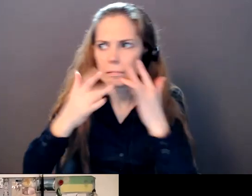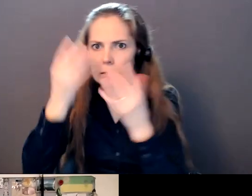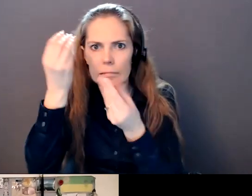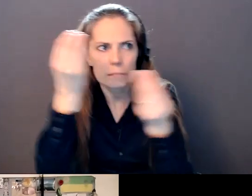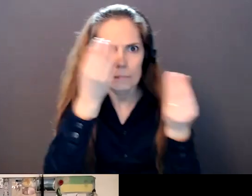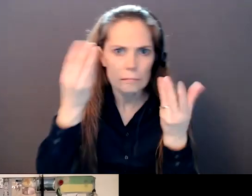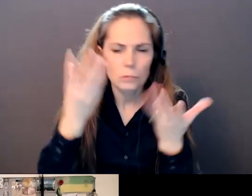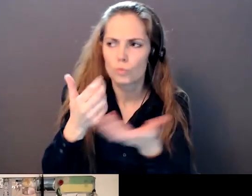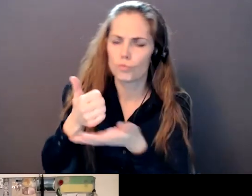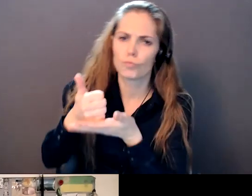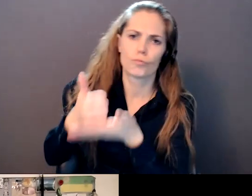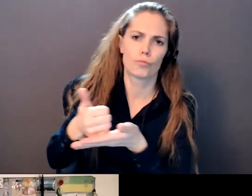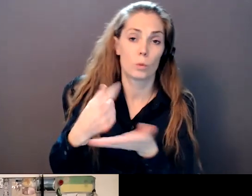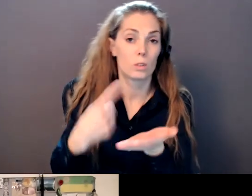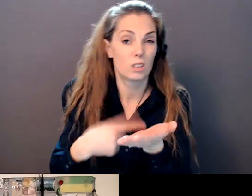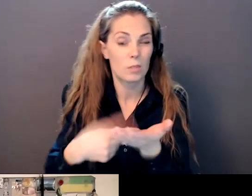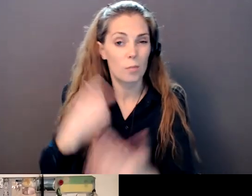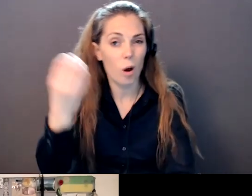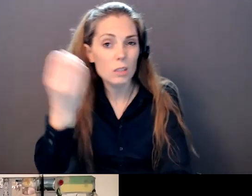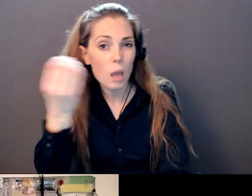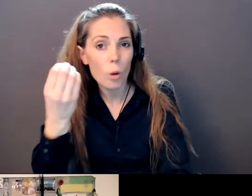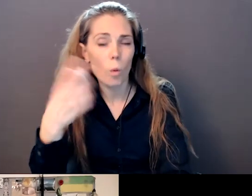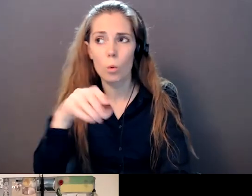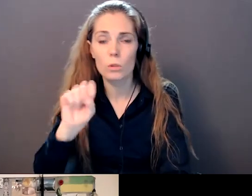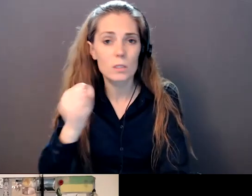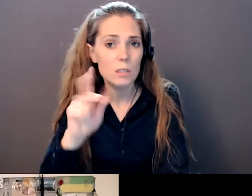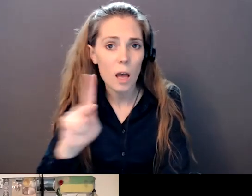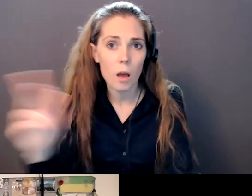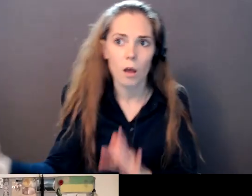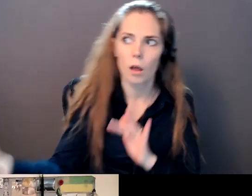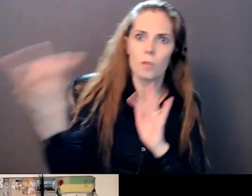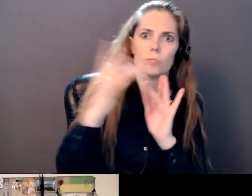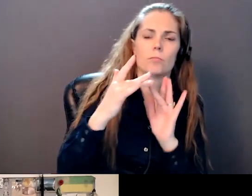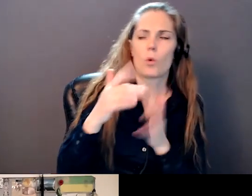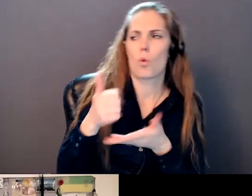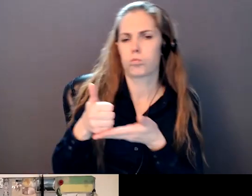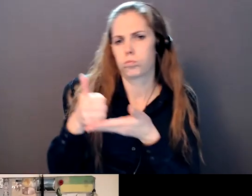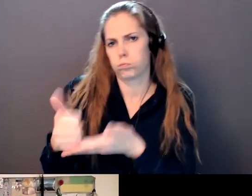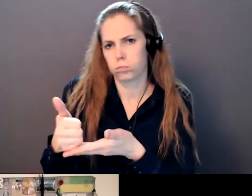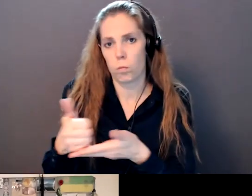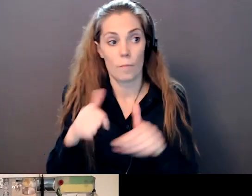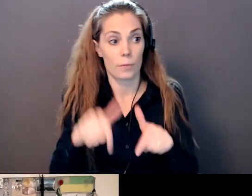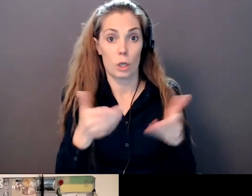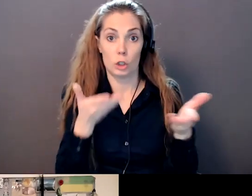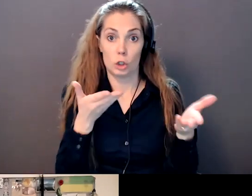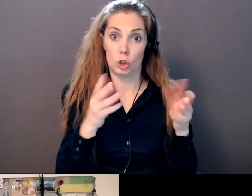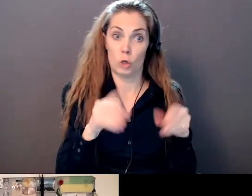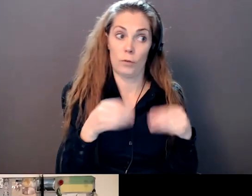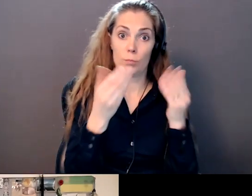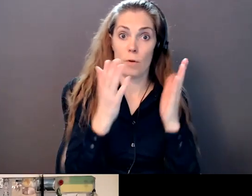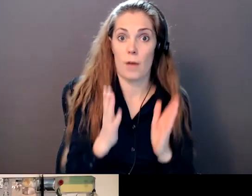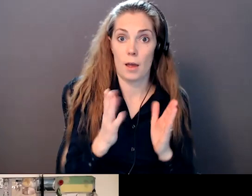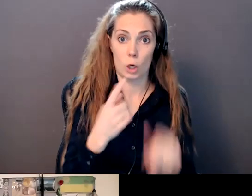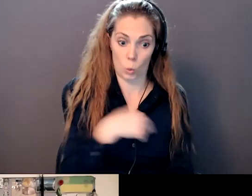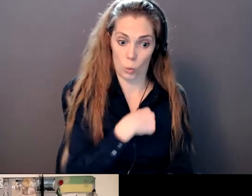someone who needs assistance. And as a service provider, regardless of where our services are, we don't think it's on us to say, well, don't